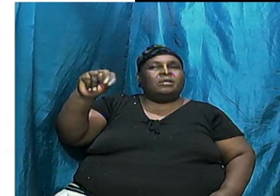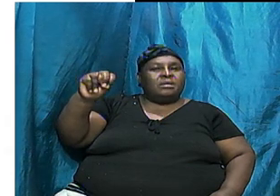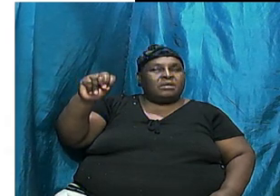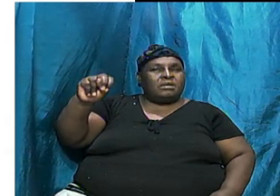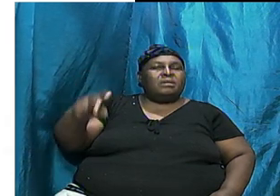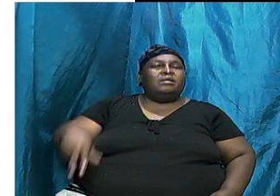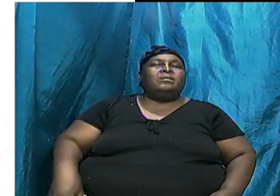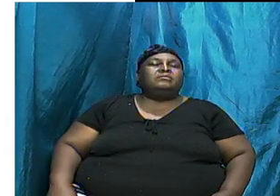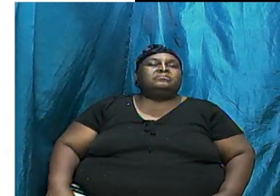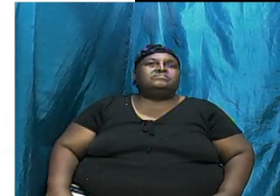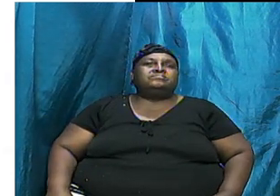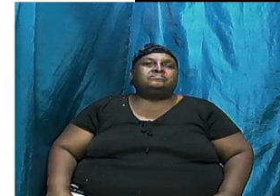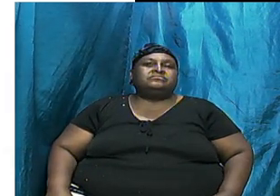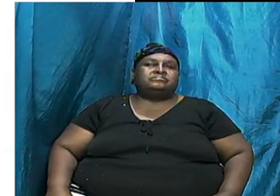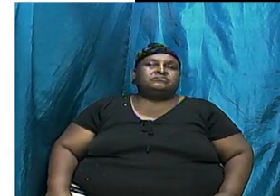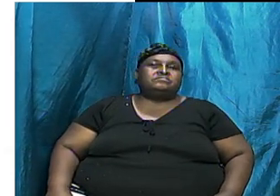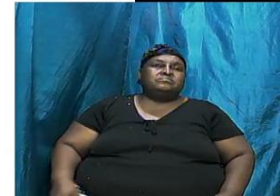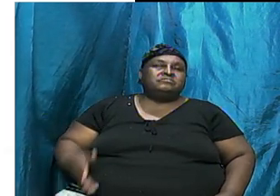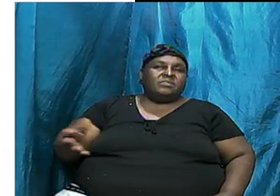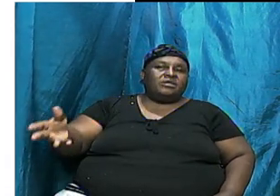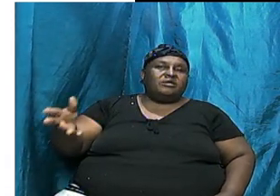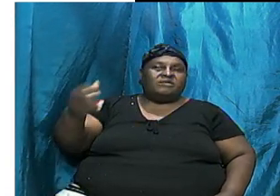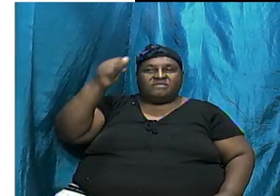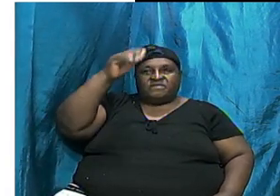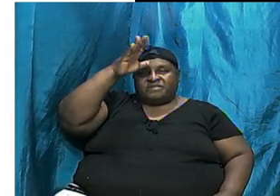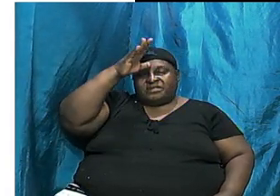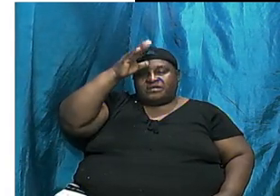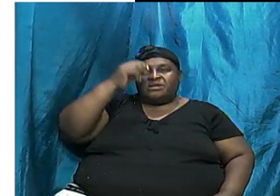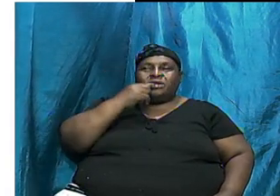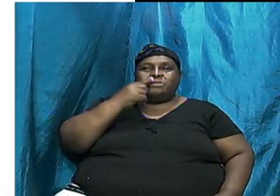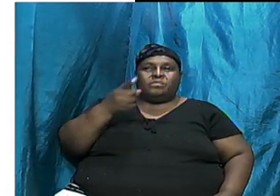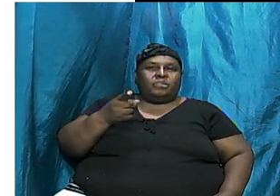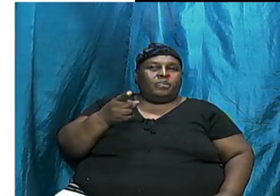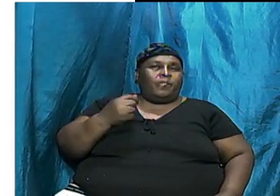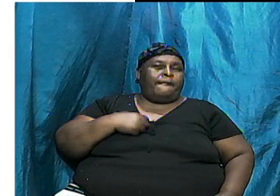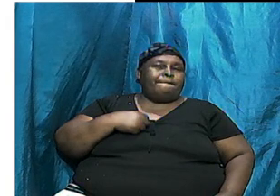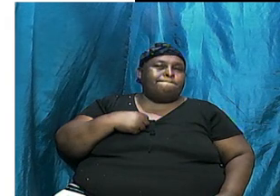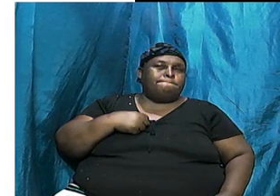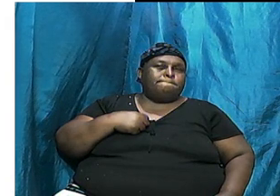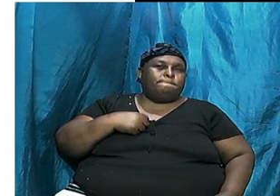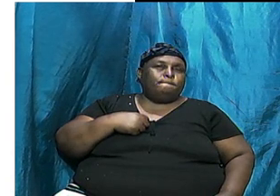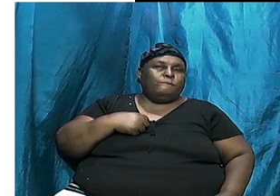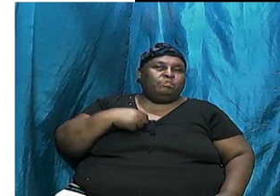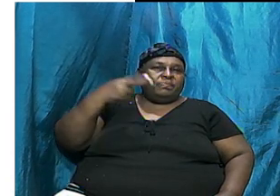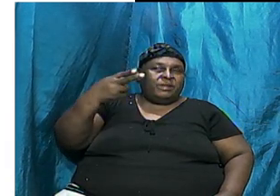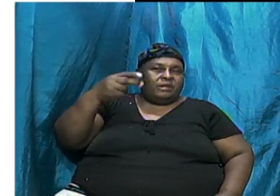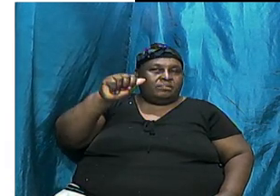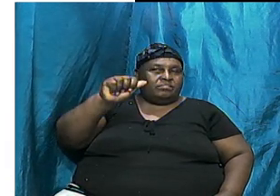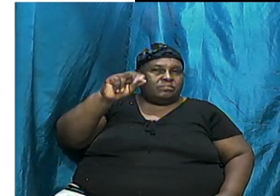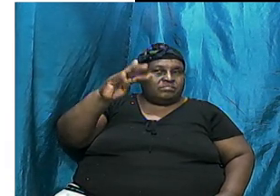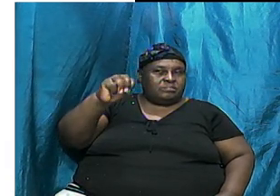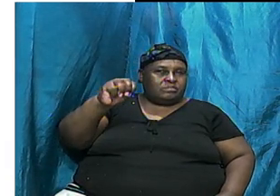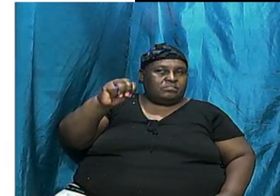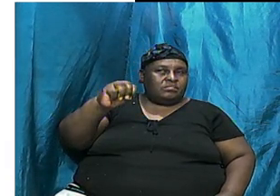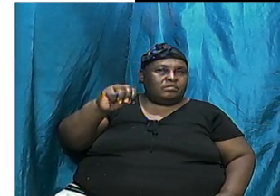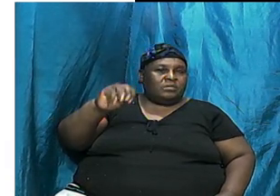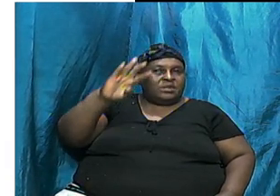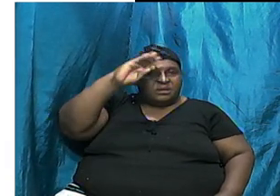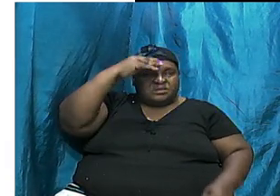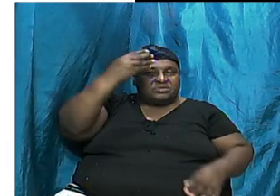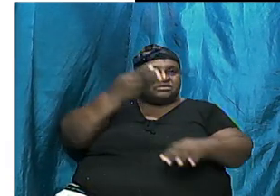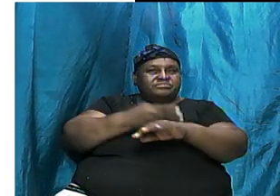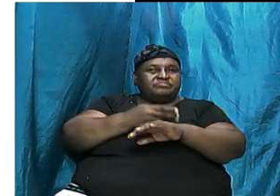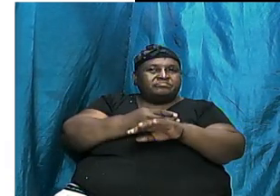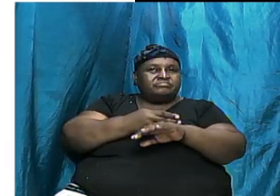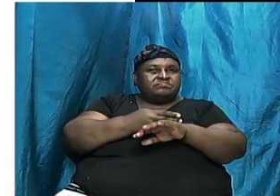their father declared Ham and his son Or